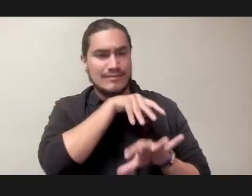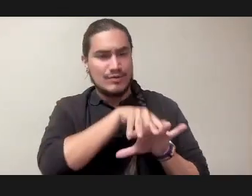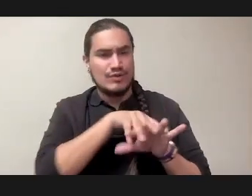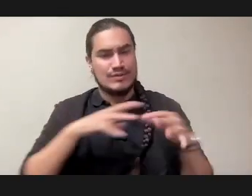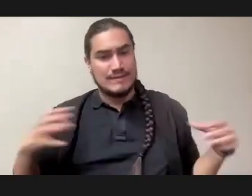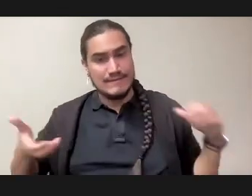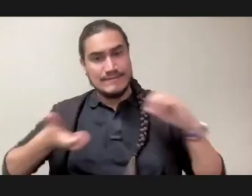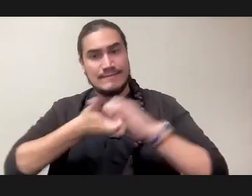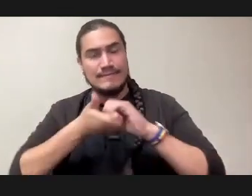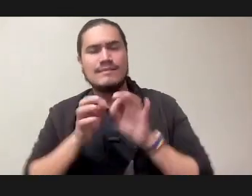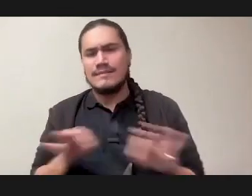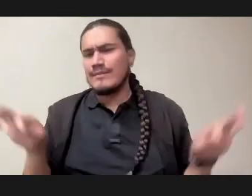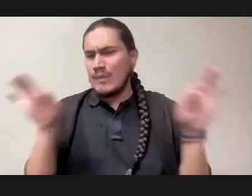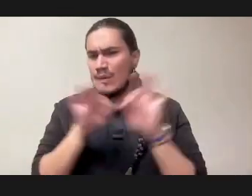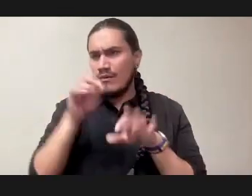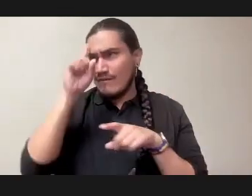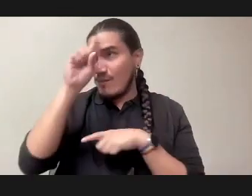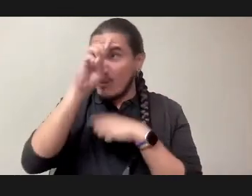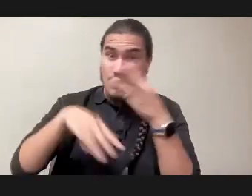at large.